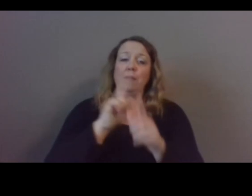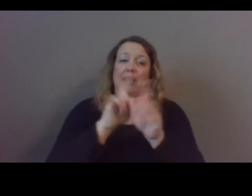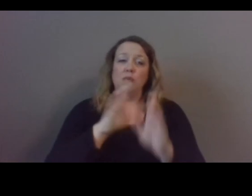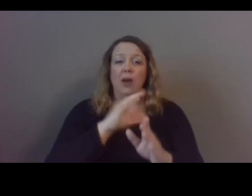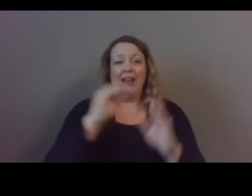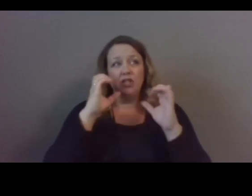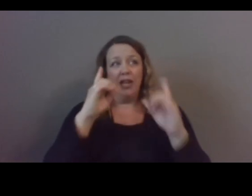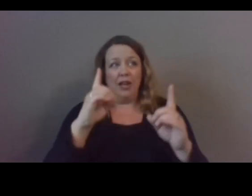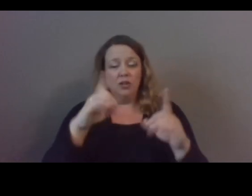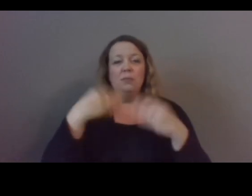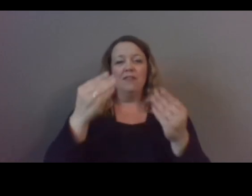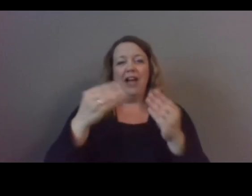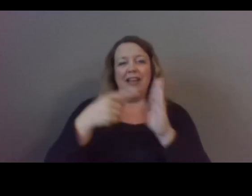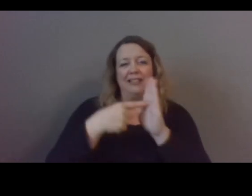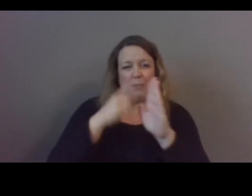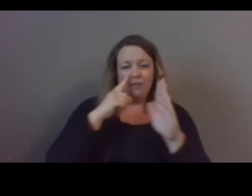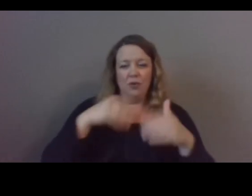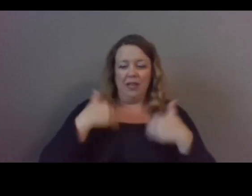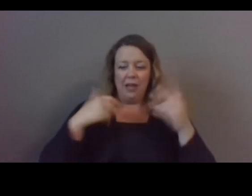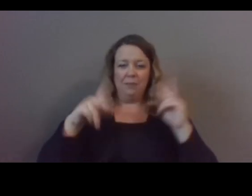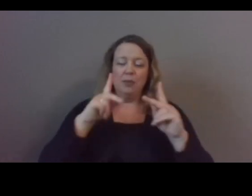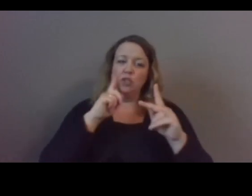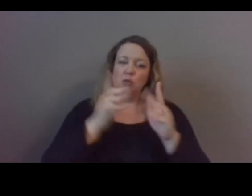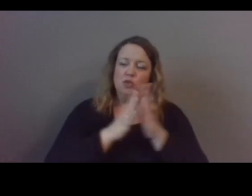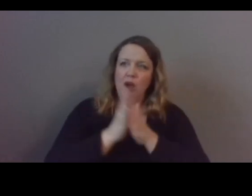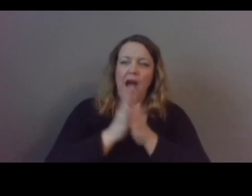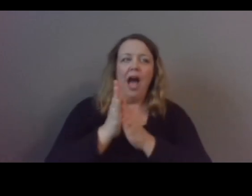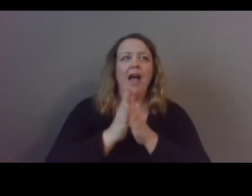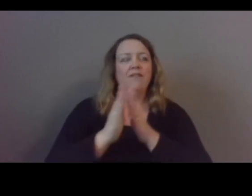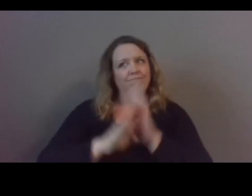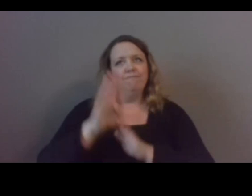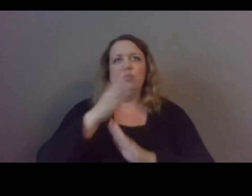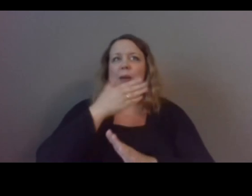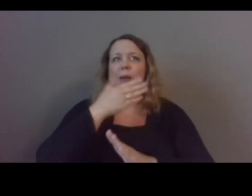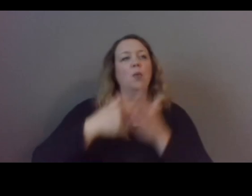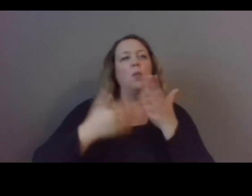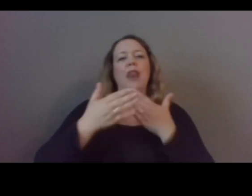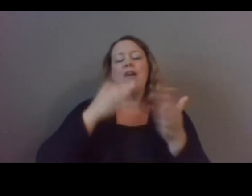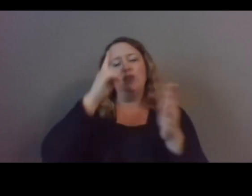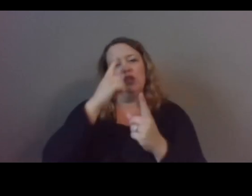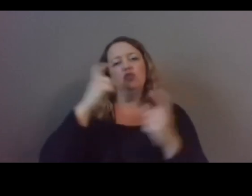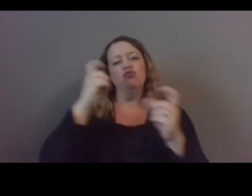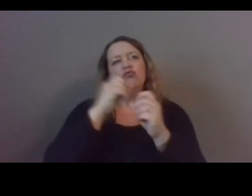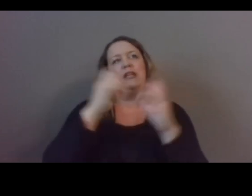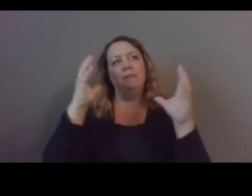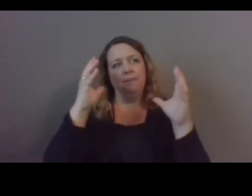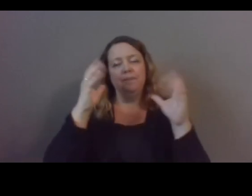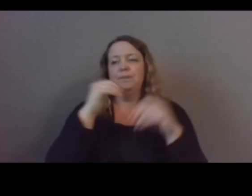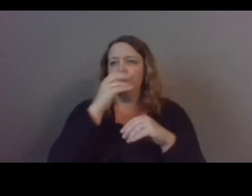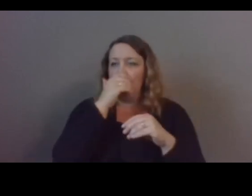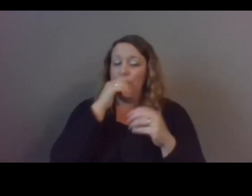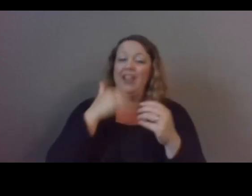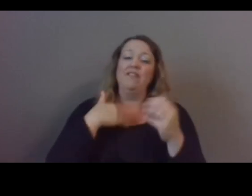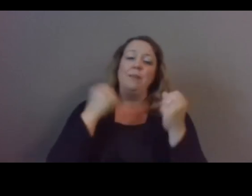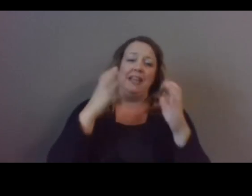for young people to strive to get better in whatever their dreams may be so i had many educators and mentors